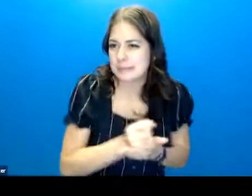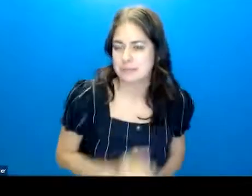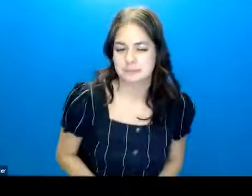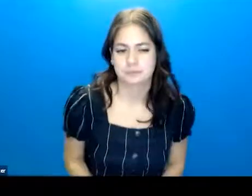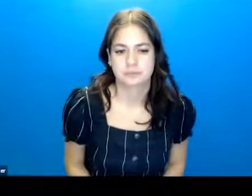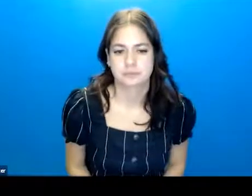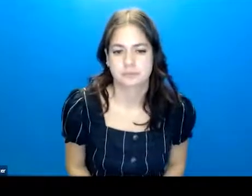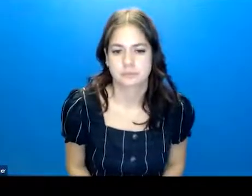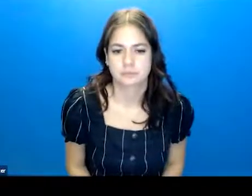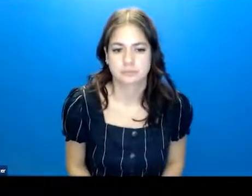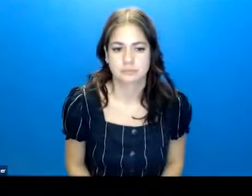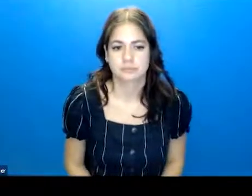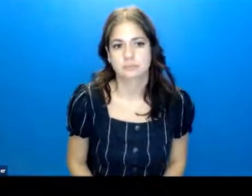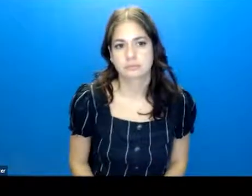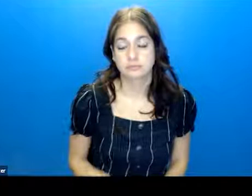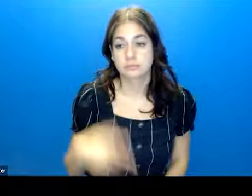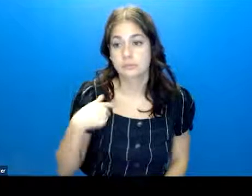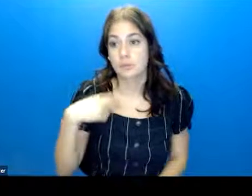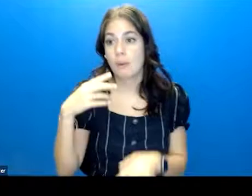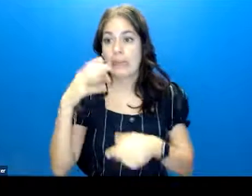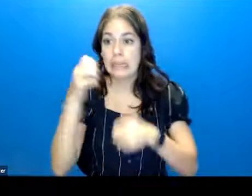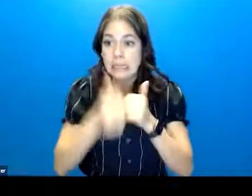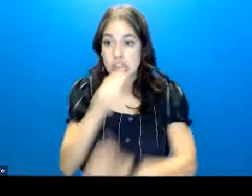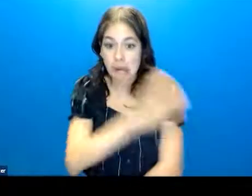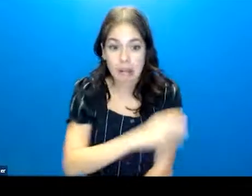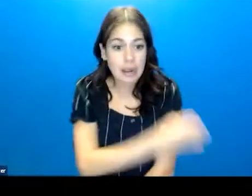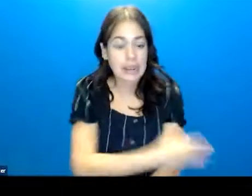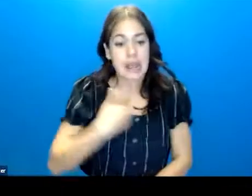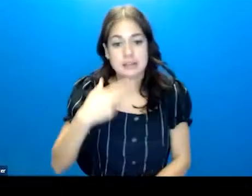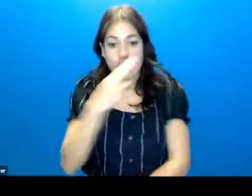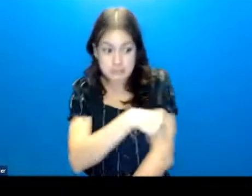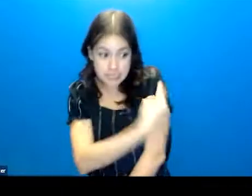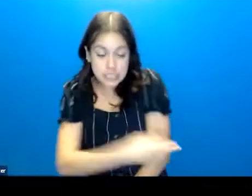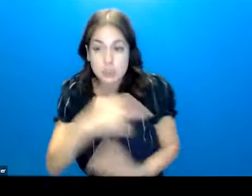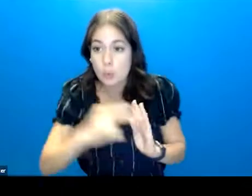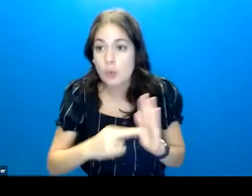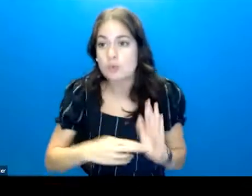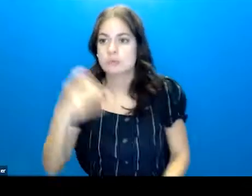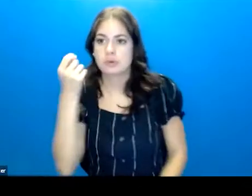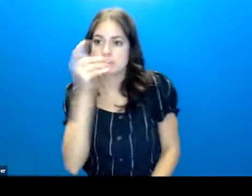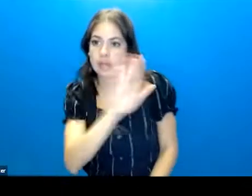treatment. Okay. And so every clinic has a different hospitalization protocol. Make sure you know yours.